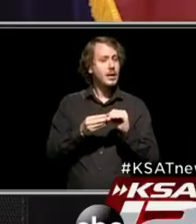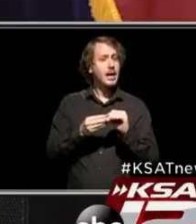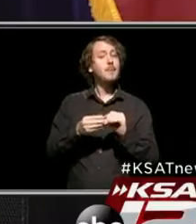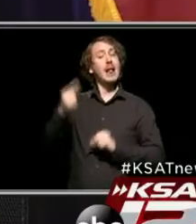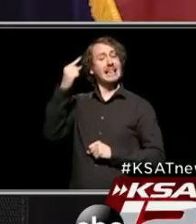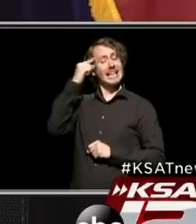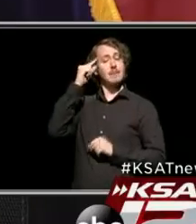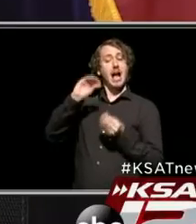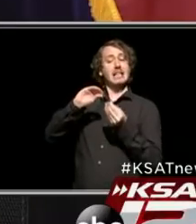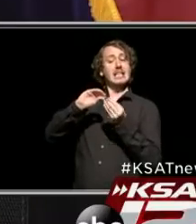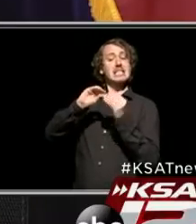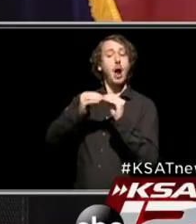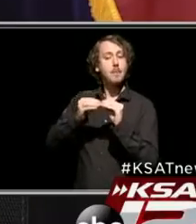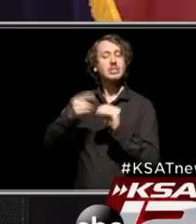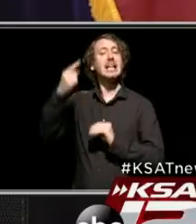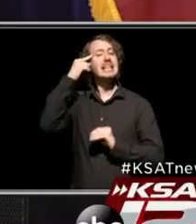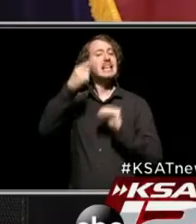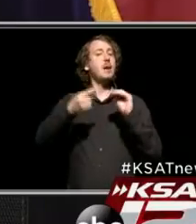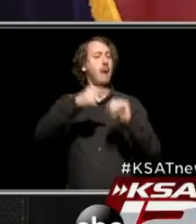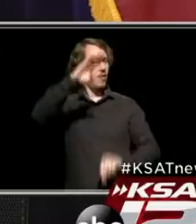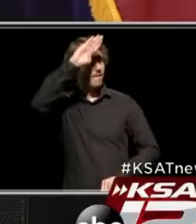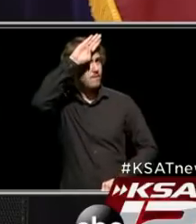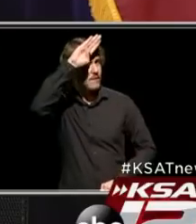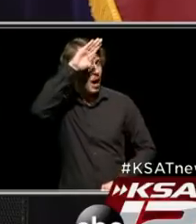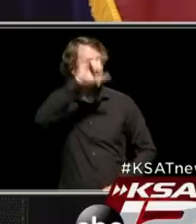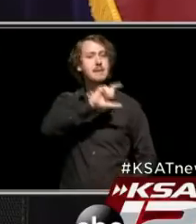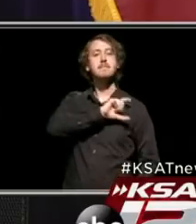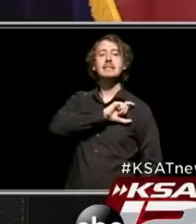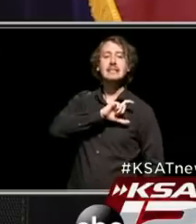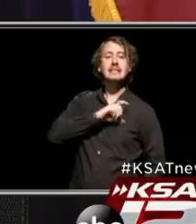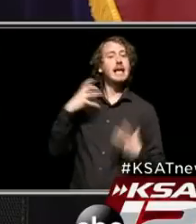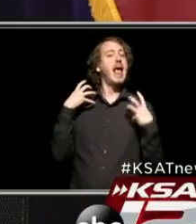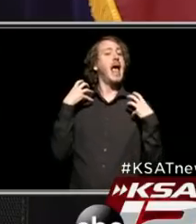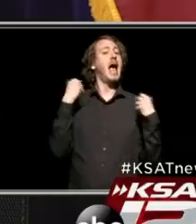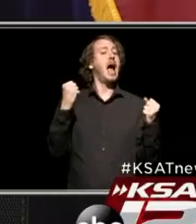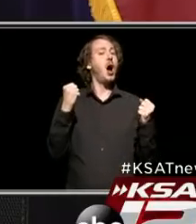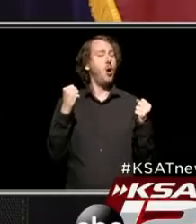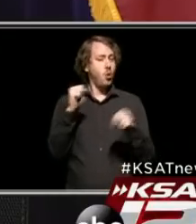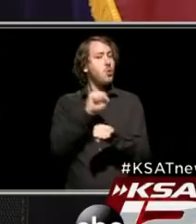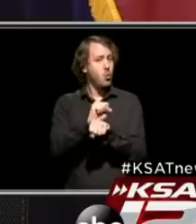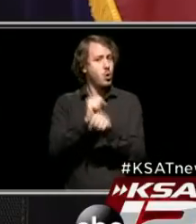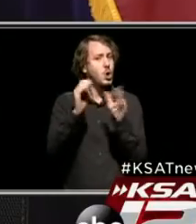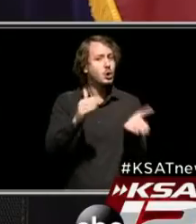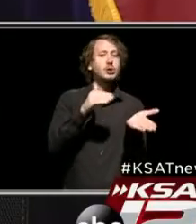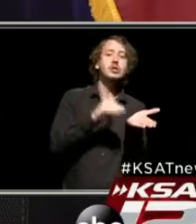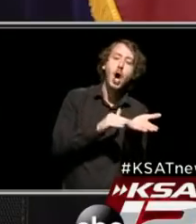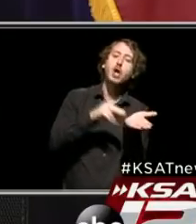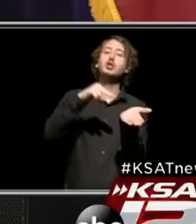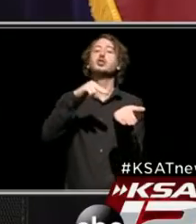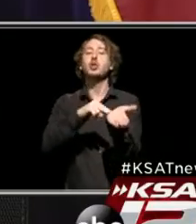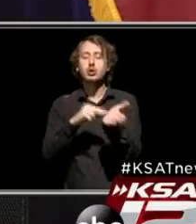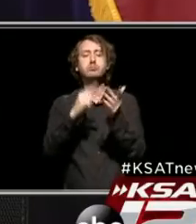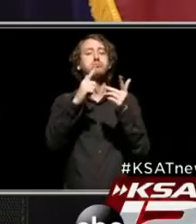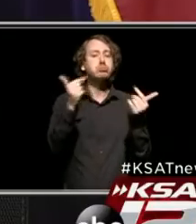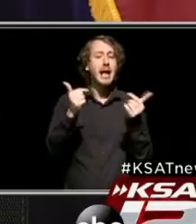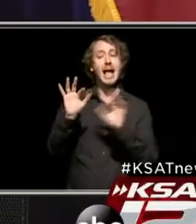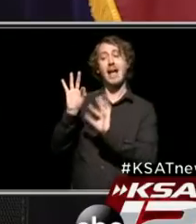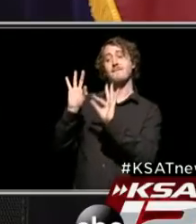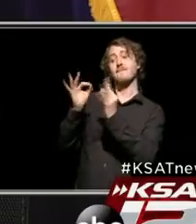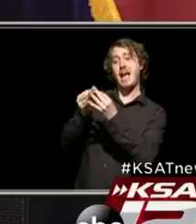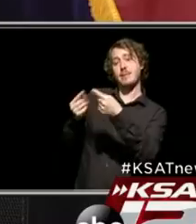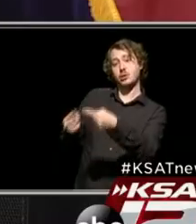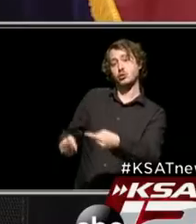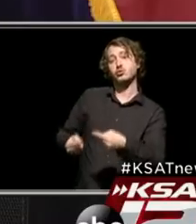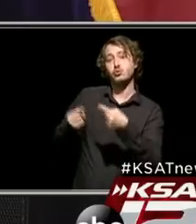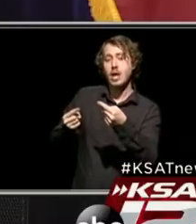think about the first responders, the health care professionals, and also those families that are struggling to ensure that their loved ones